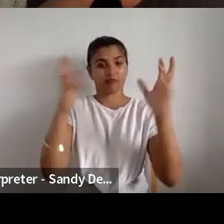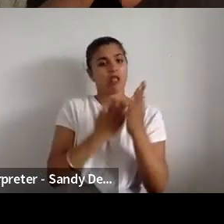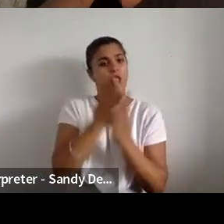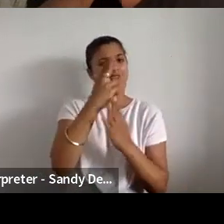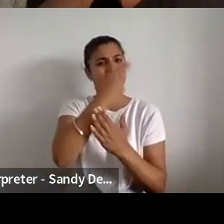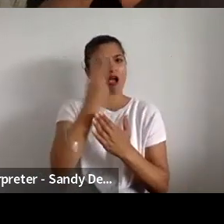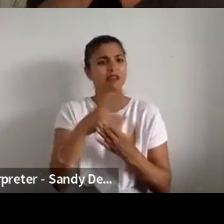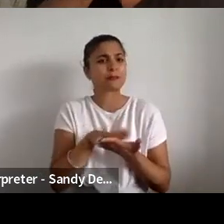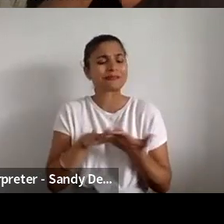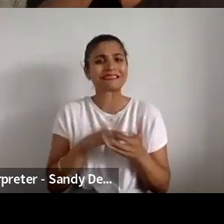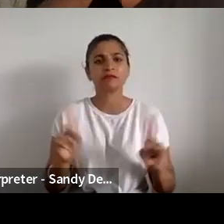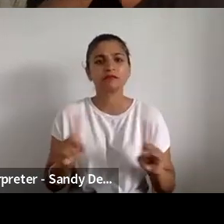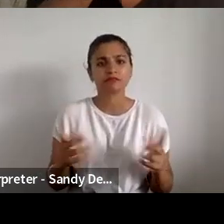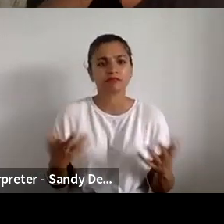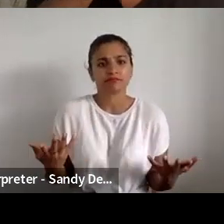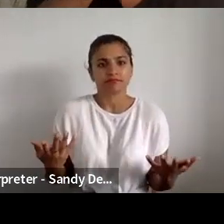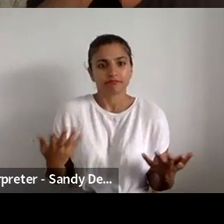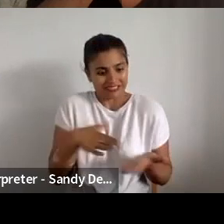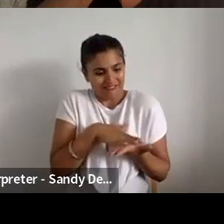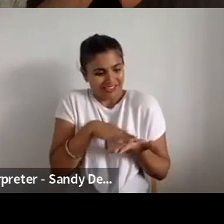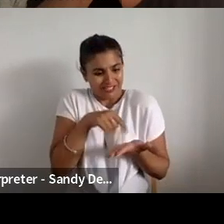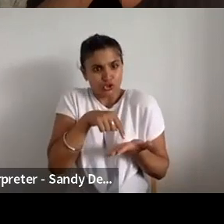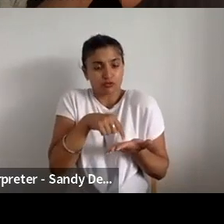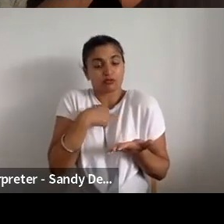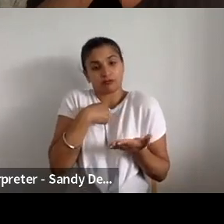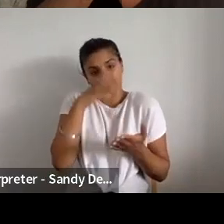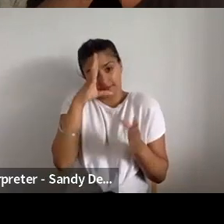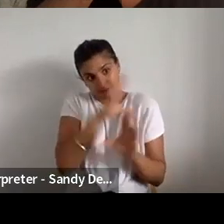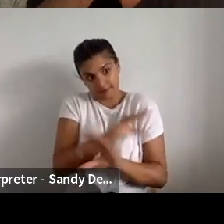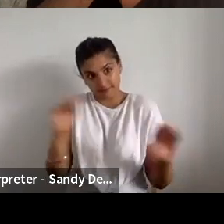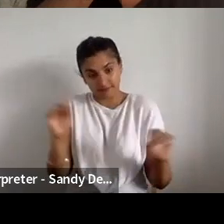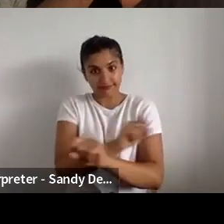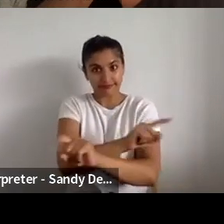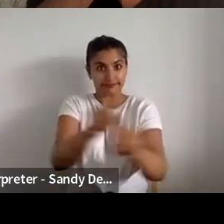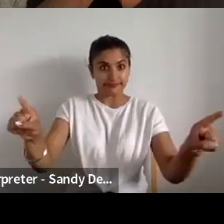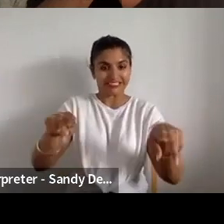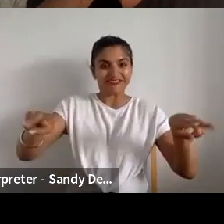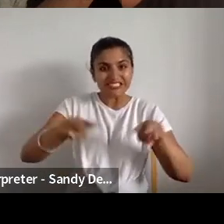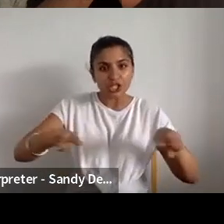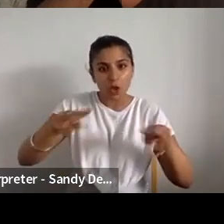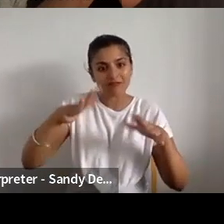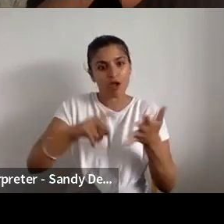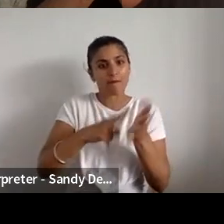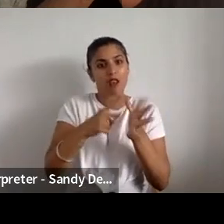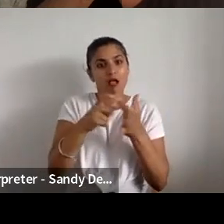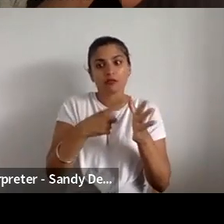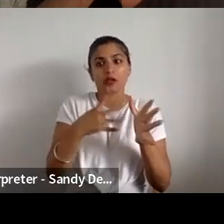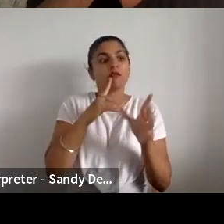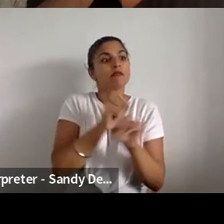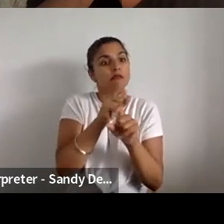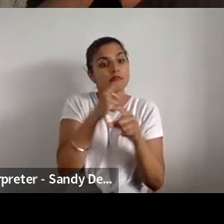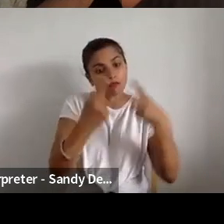sending people videos from Lada of Joshua so fair. And, you know, it got quite far down a road of